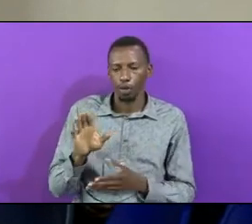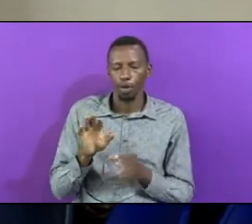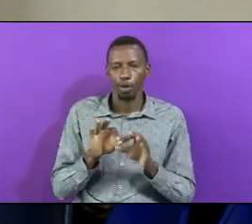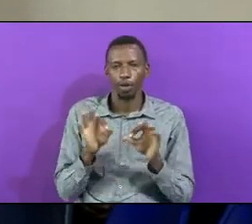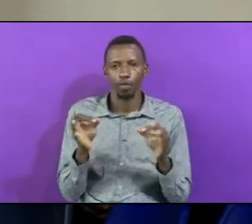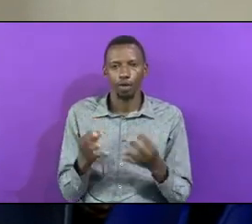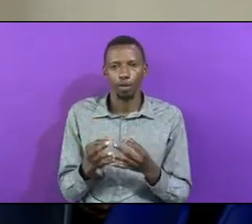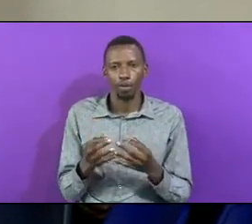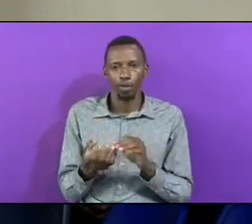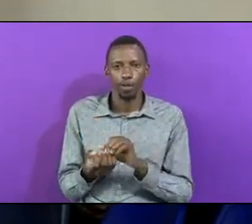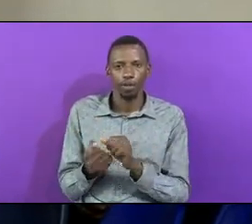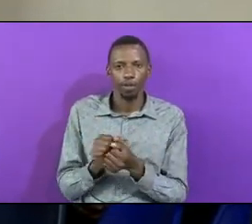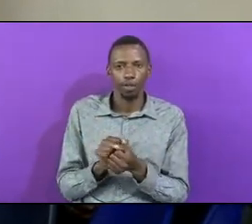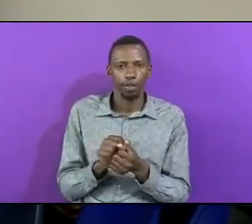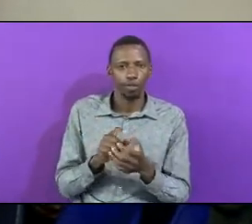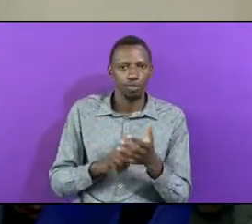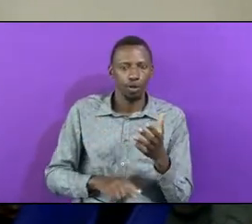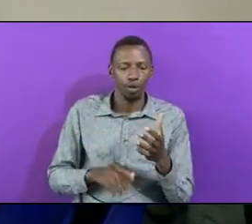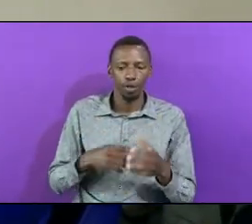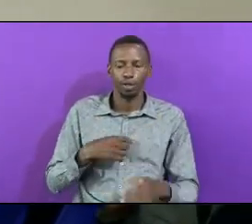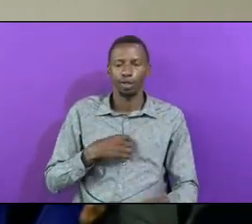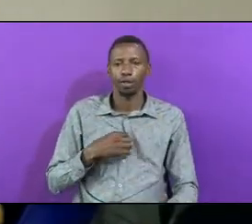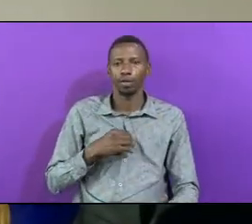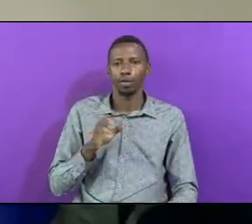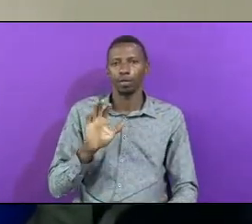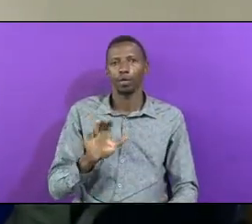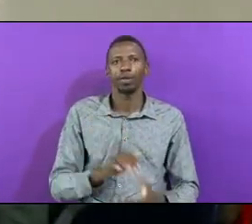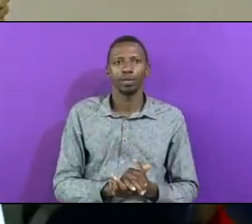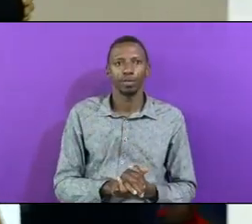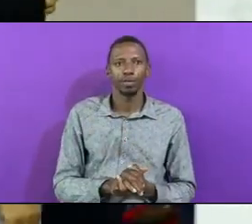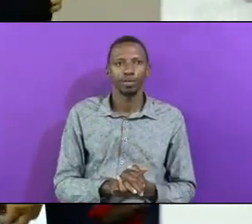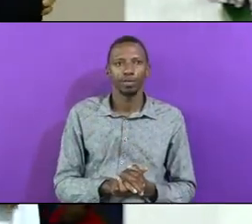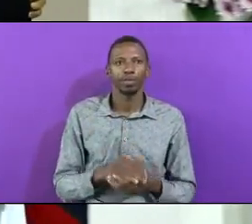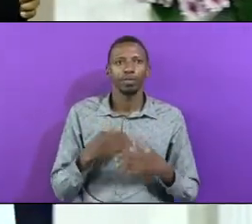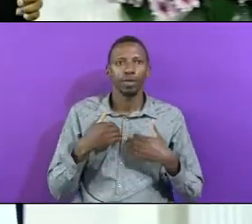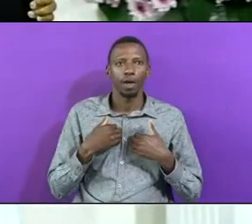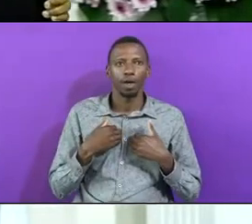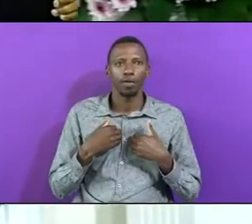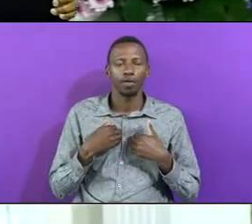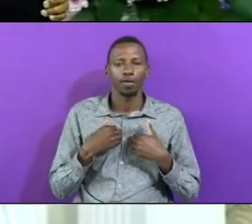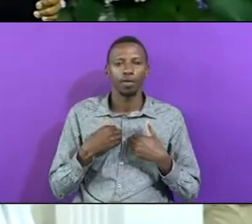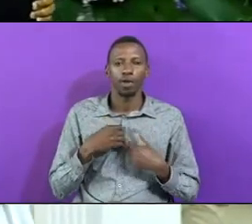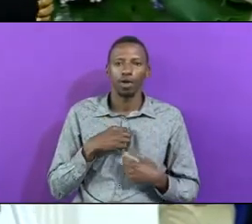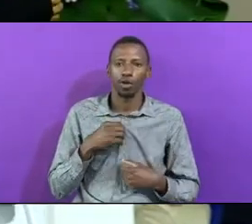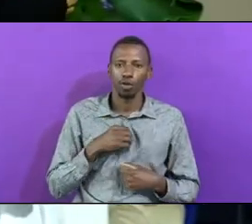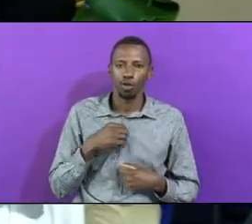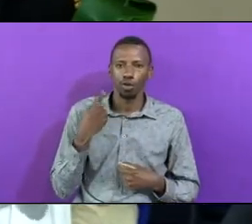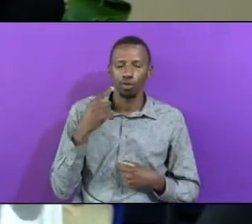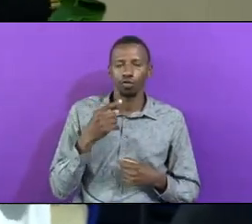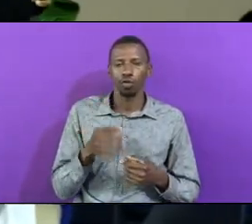Change Your Word Your Gramments Sikuna Nguo Zaibada Buwana Sio Kila Nguo Ni Aibada